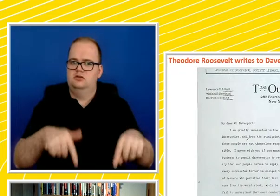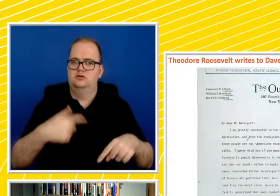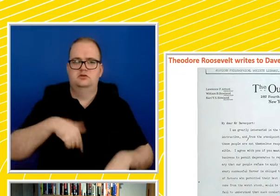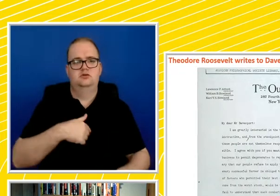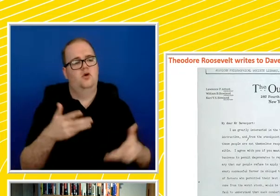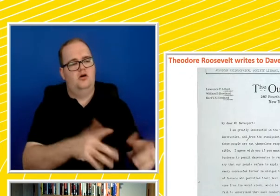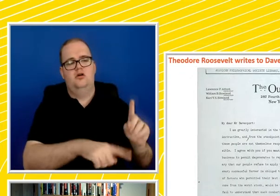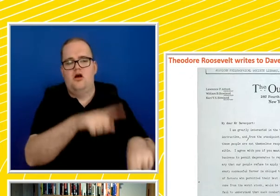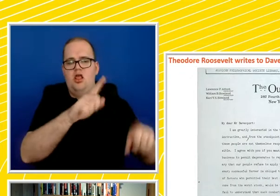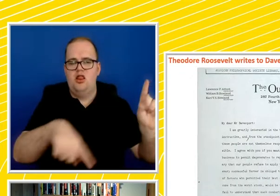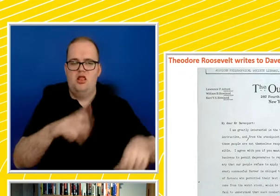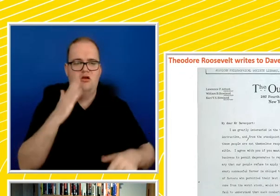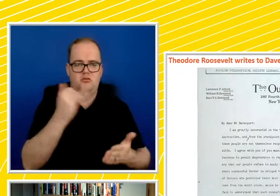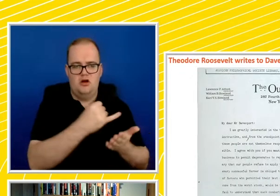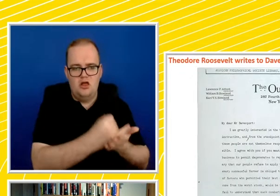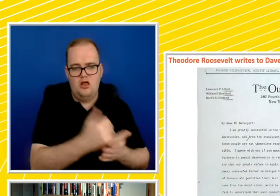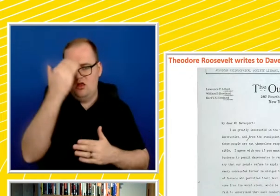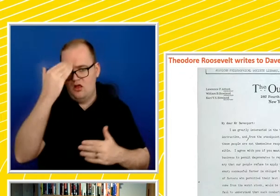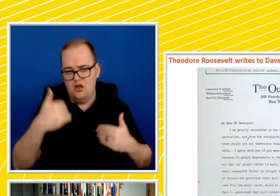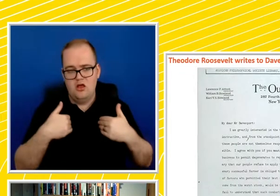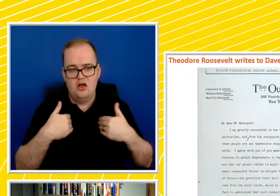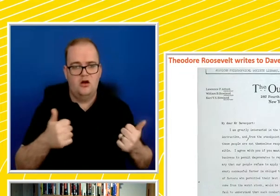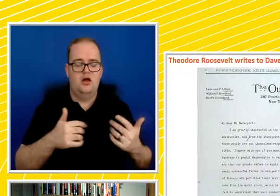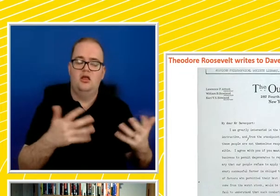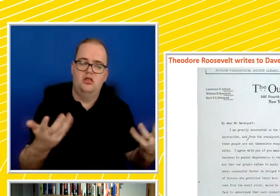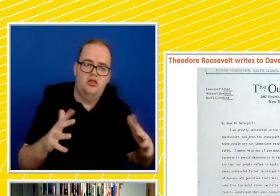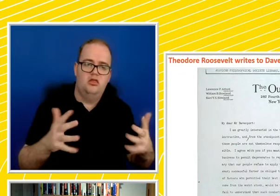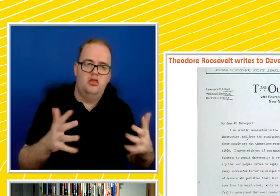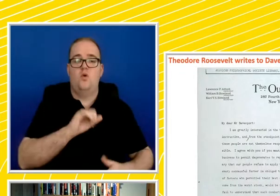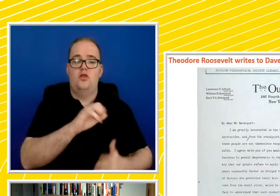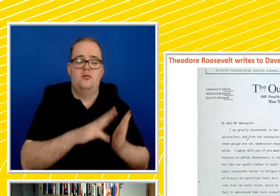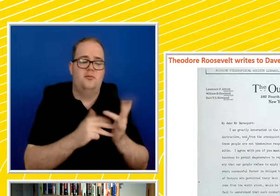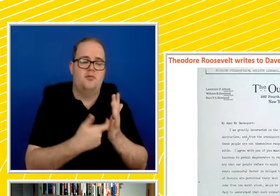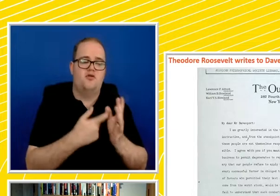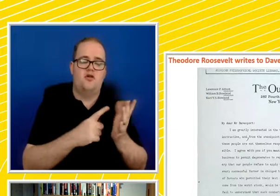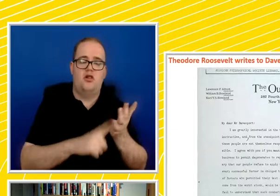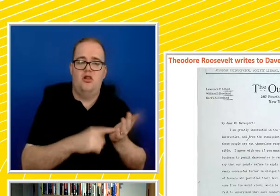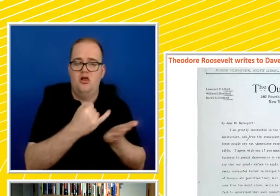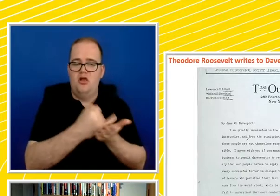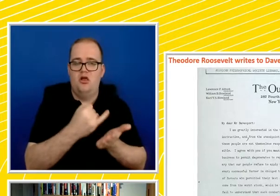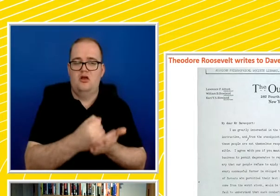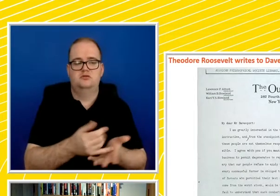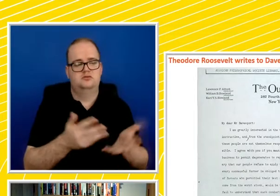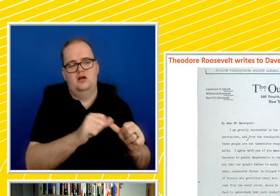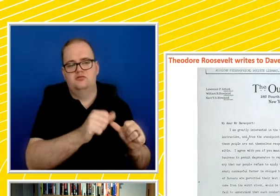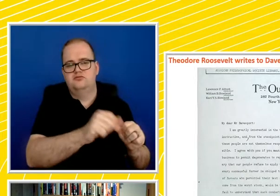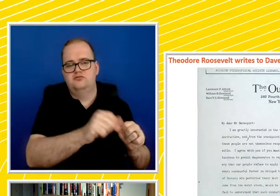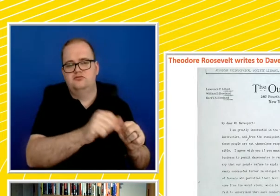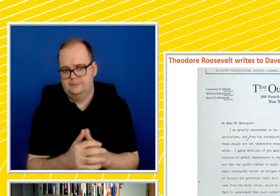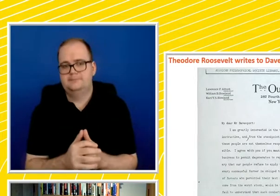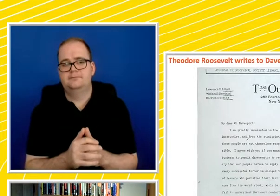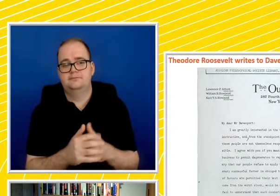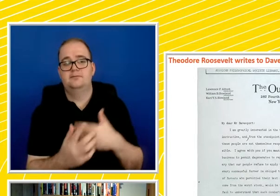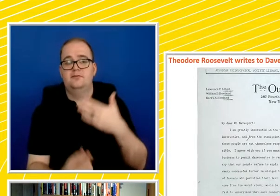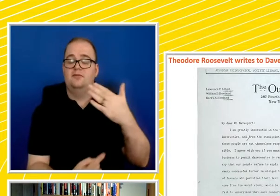worst stocks, physically and morally. While it encourages or connives that the cold selfishness or the twisted sentimentality as a result of which